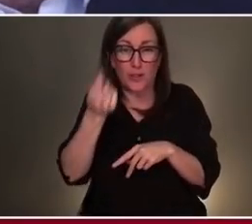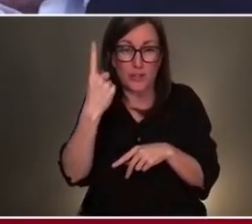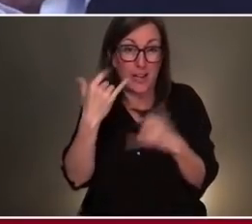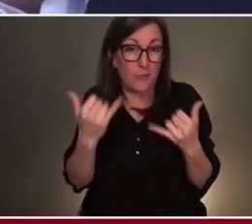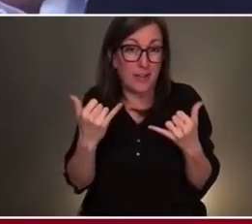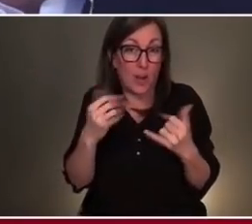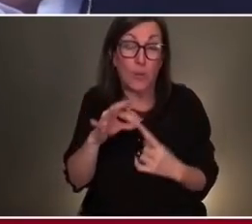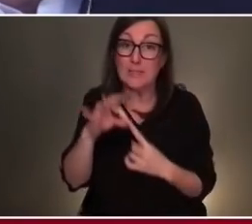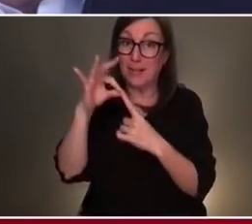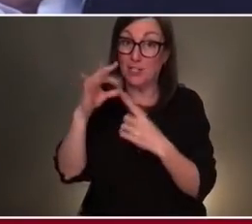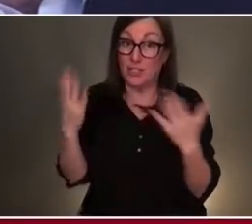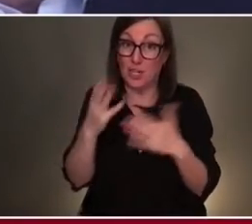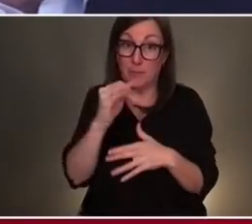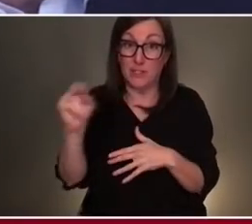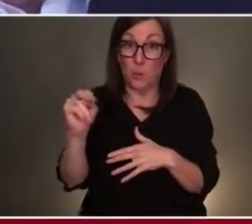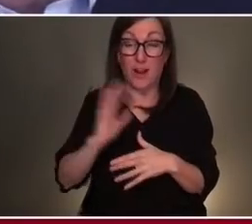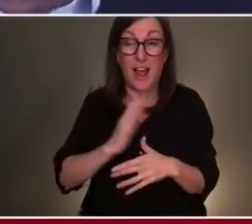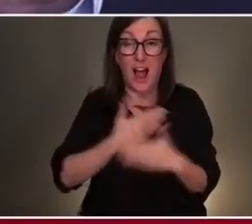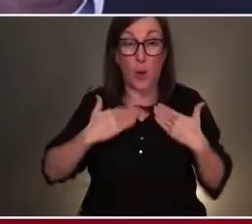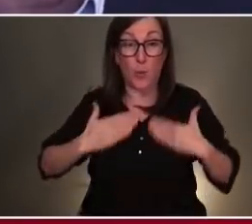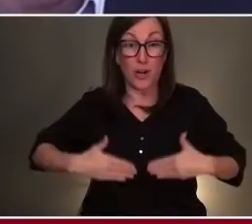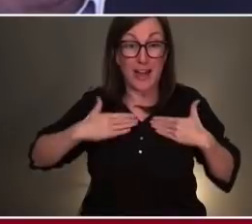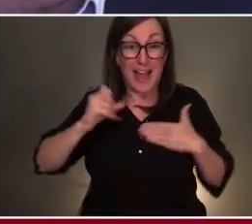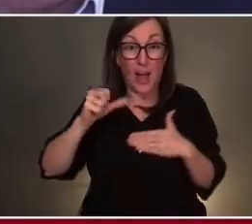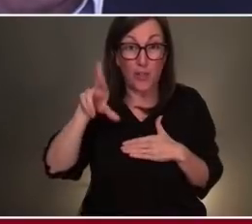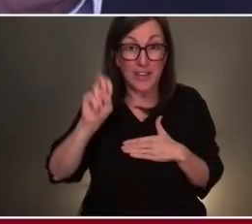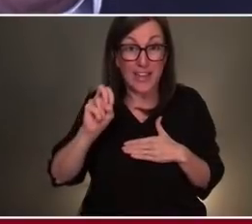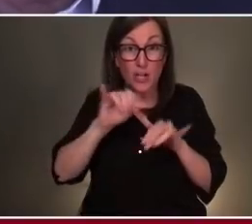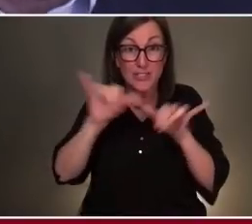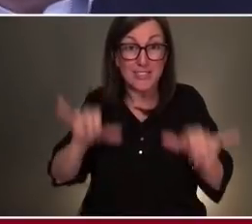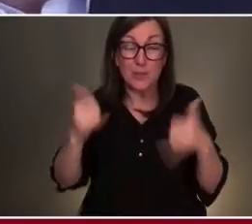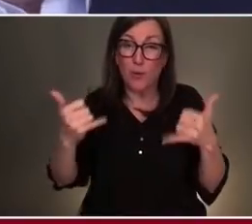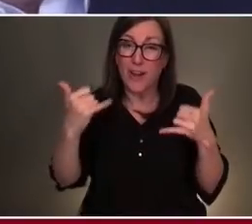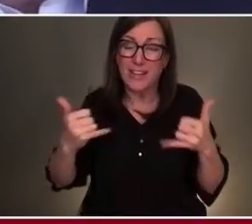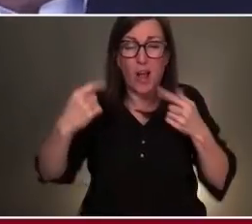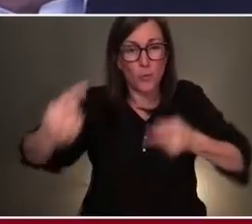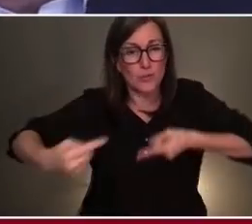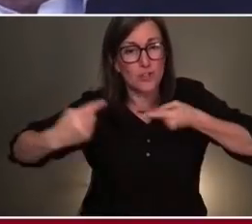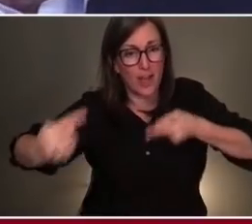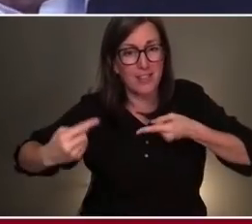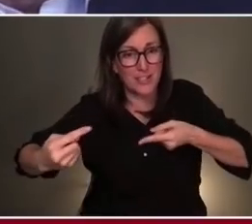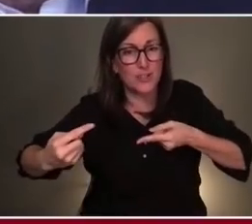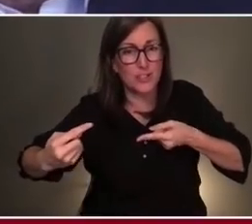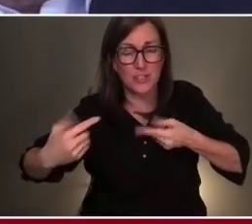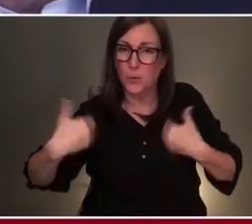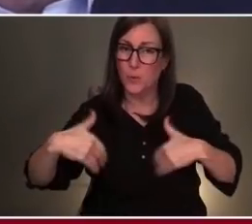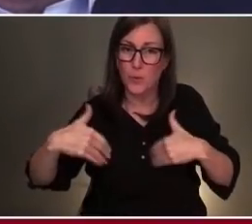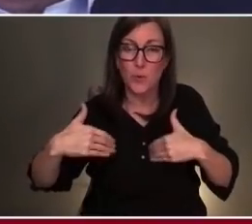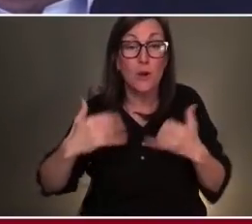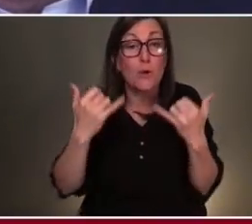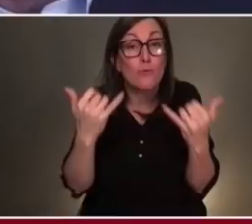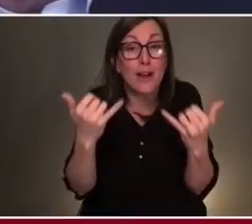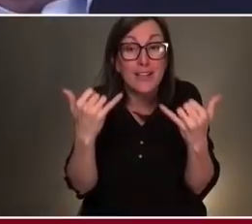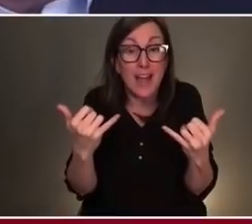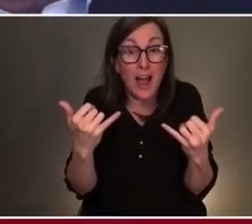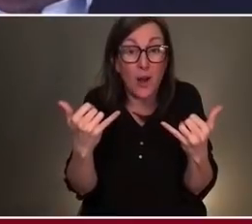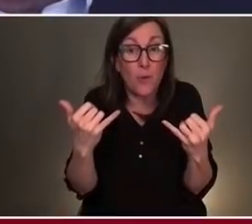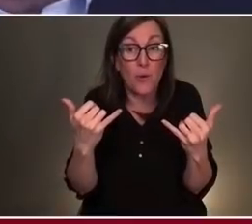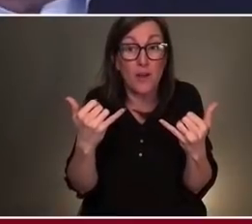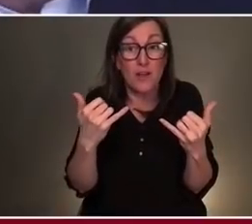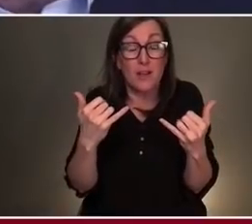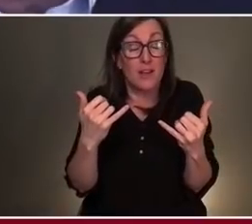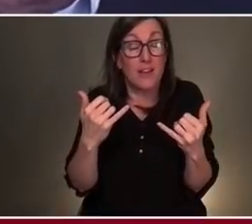now, where our healthcare system is incredibly challenged. We're at the point right now where we're not just bending. In their